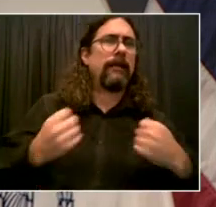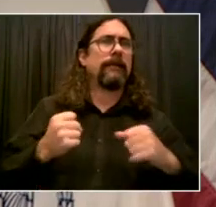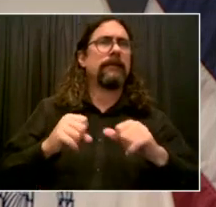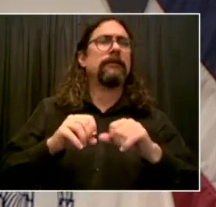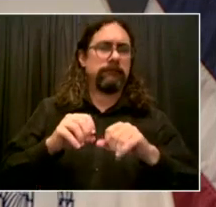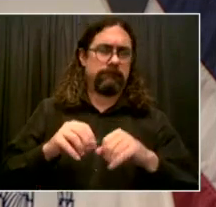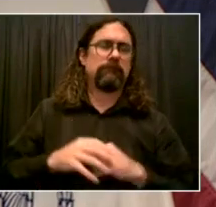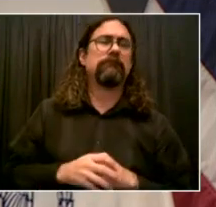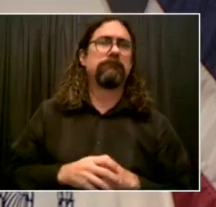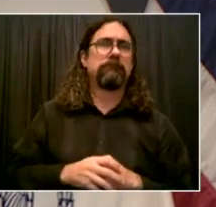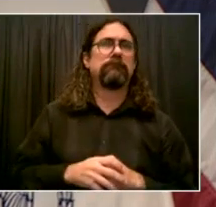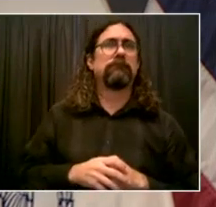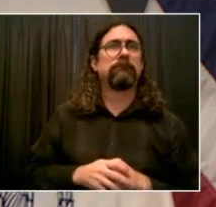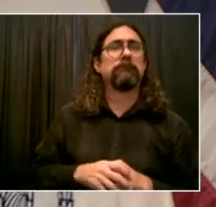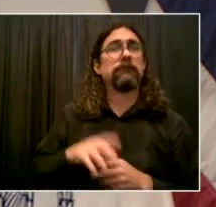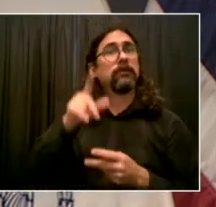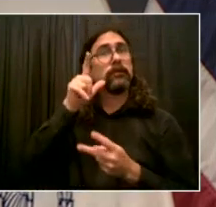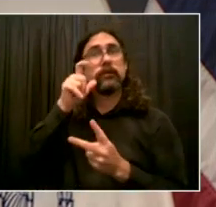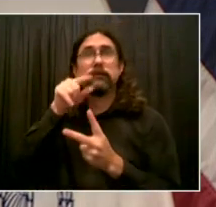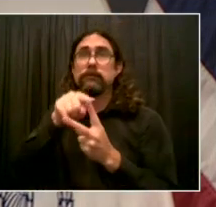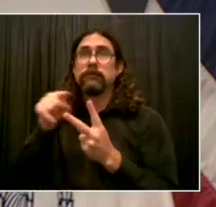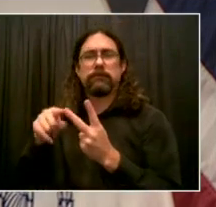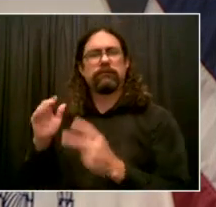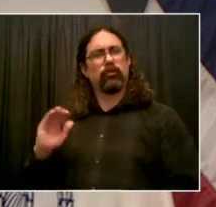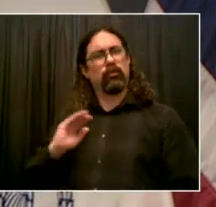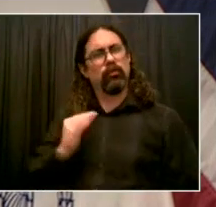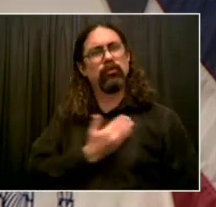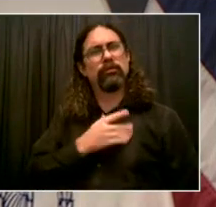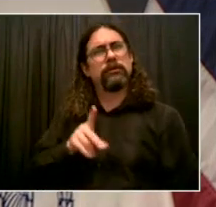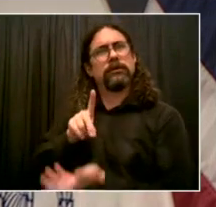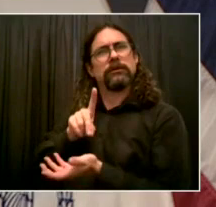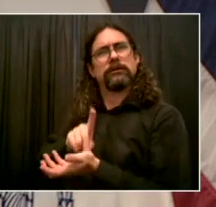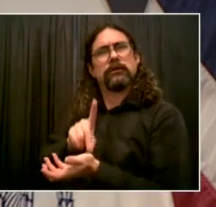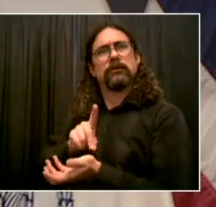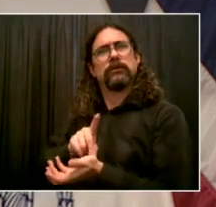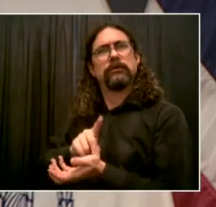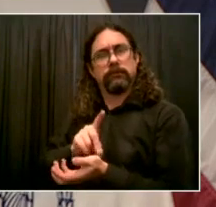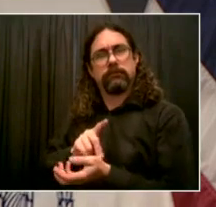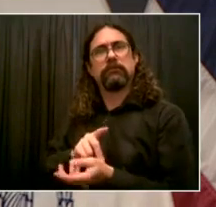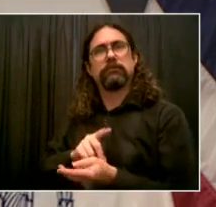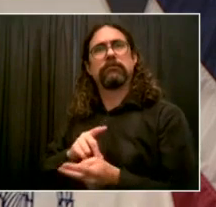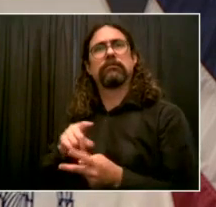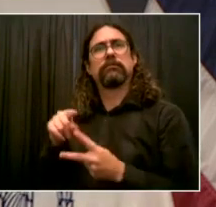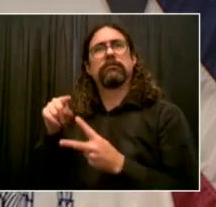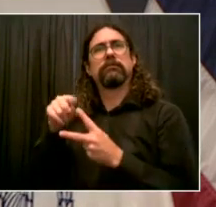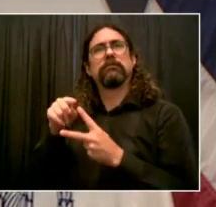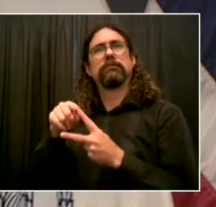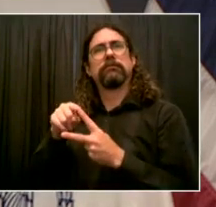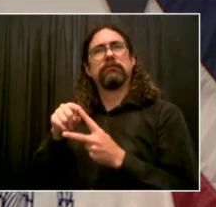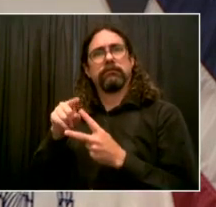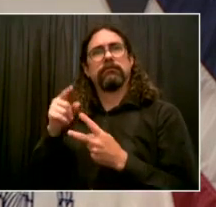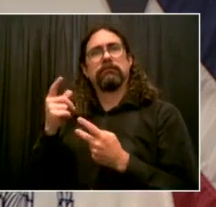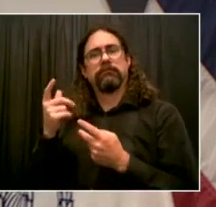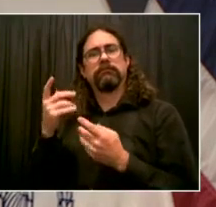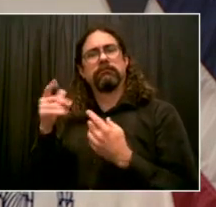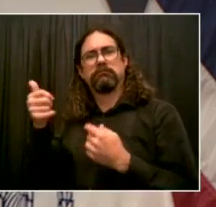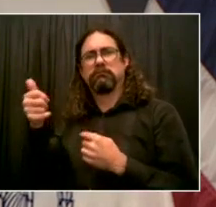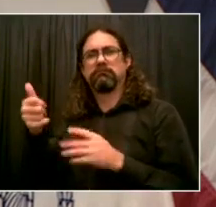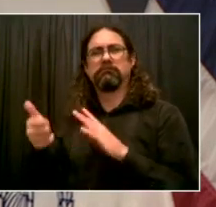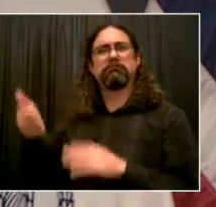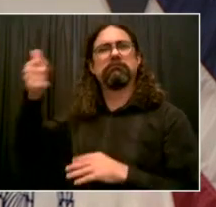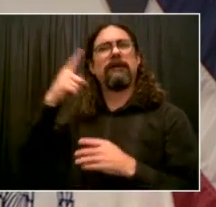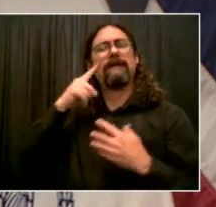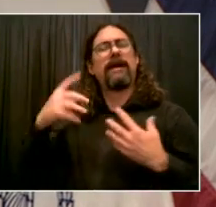commissioner of the Department of Health. He also worked at health and hospitals before that. So he sees how we can bring all these strands together. He's helped.